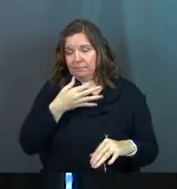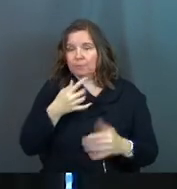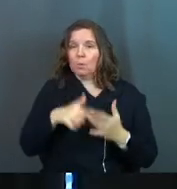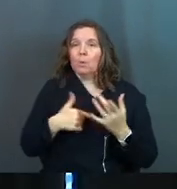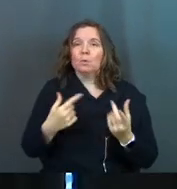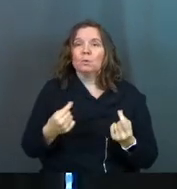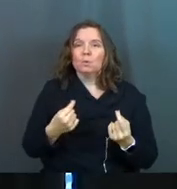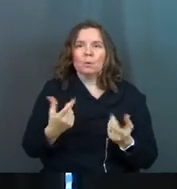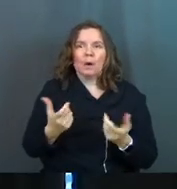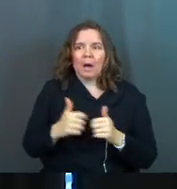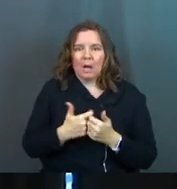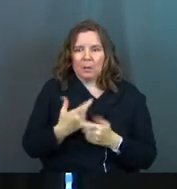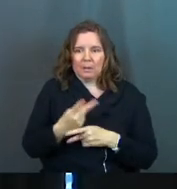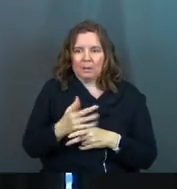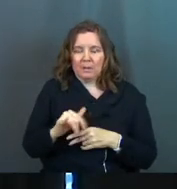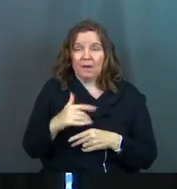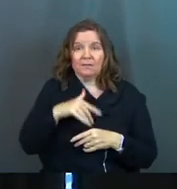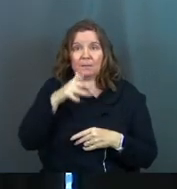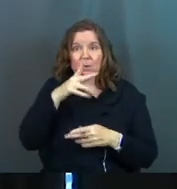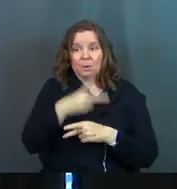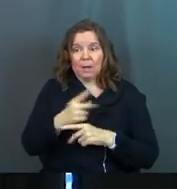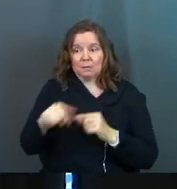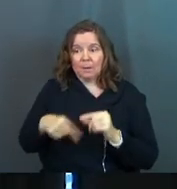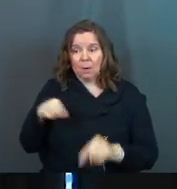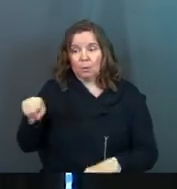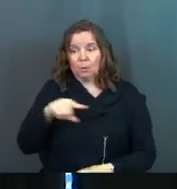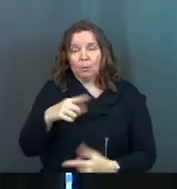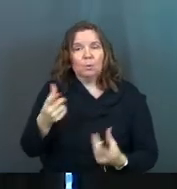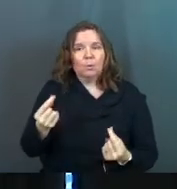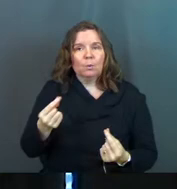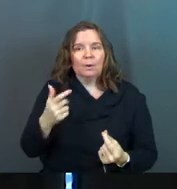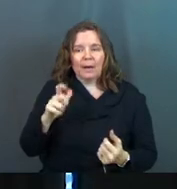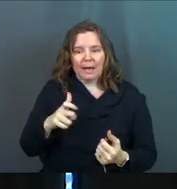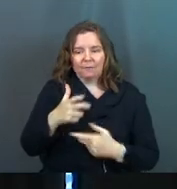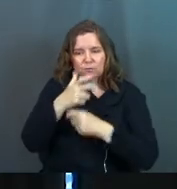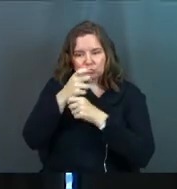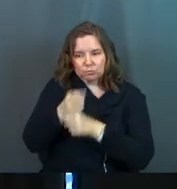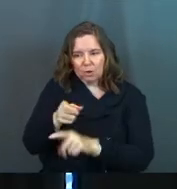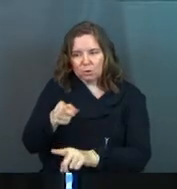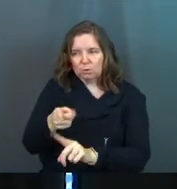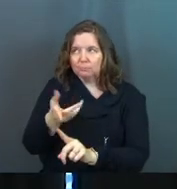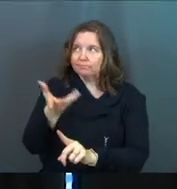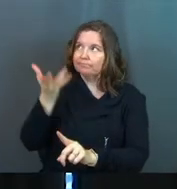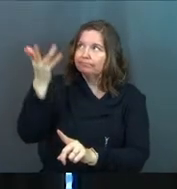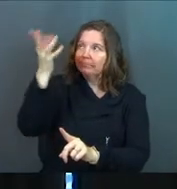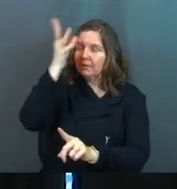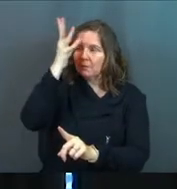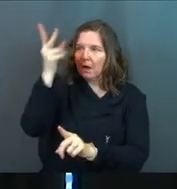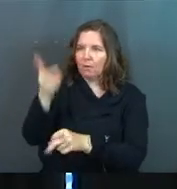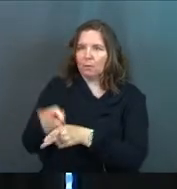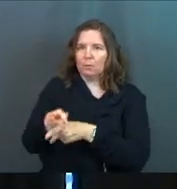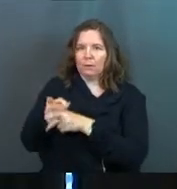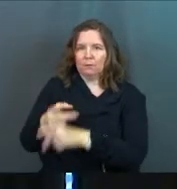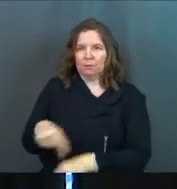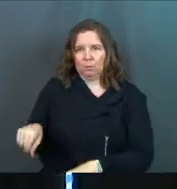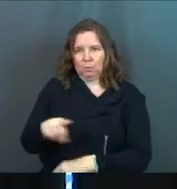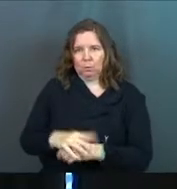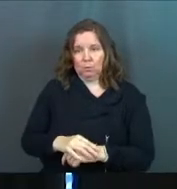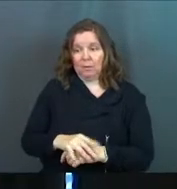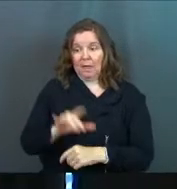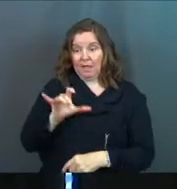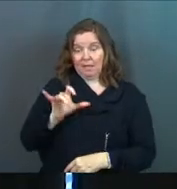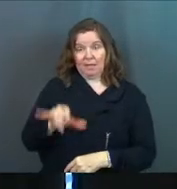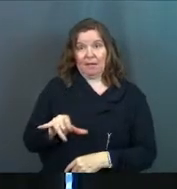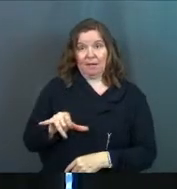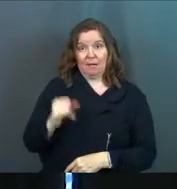And what do I do with that as a parent who cares about you? I have to entrust you to the Father. And that